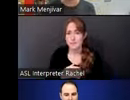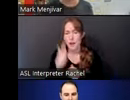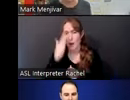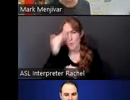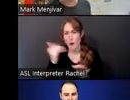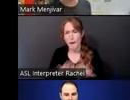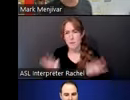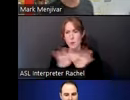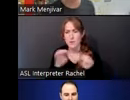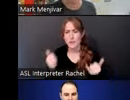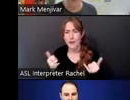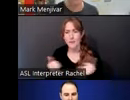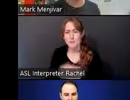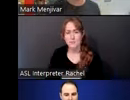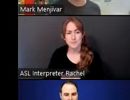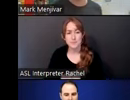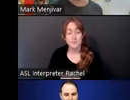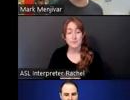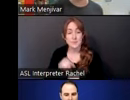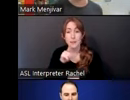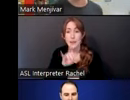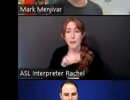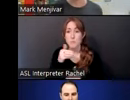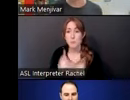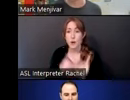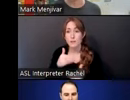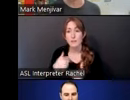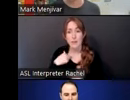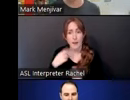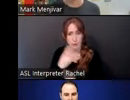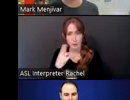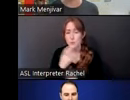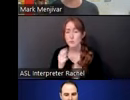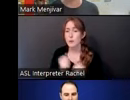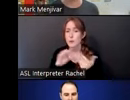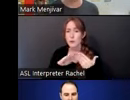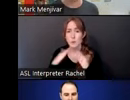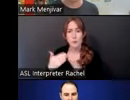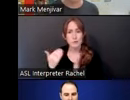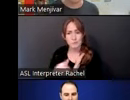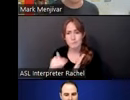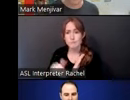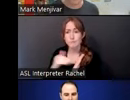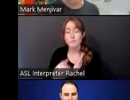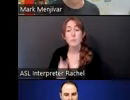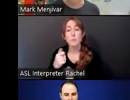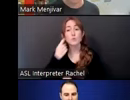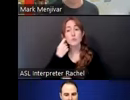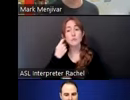been a process that I've worked on with communities. Most recently, I've done an iteration of this with students